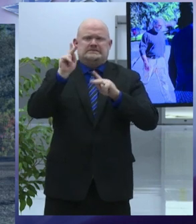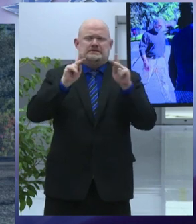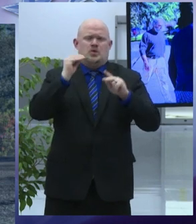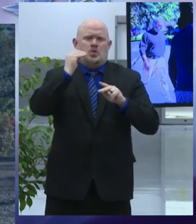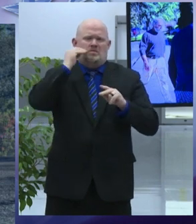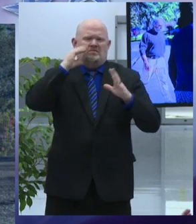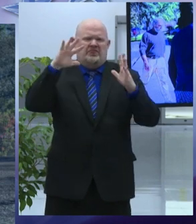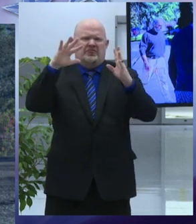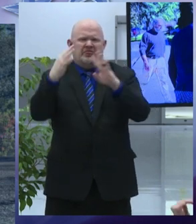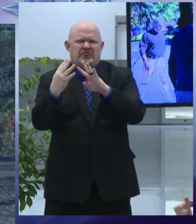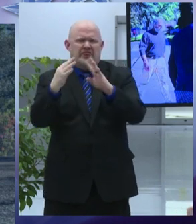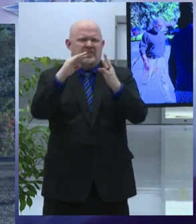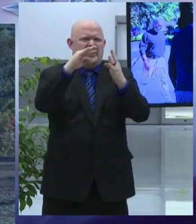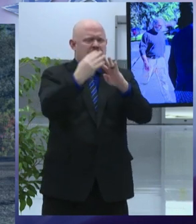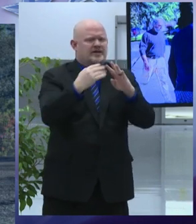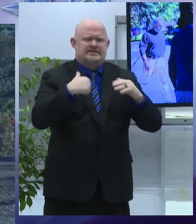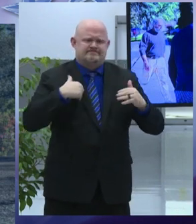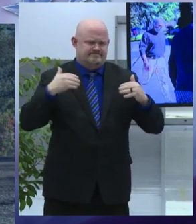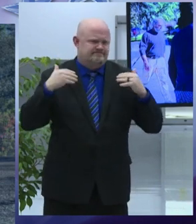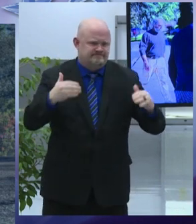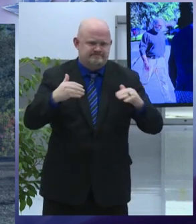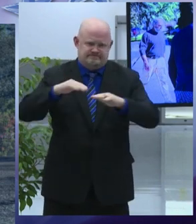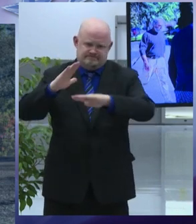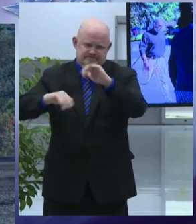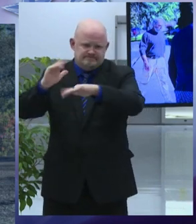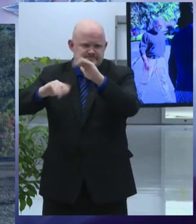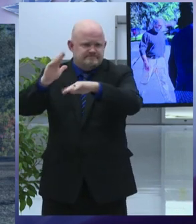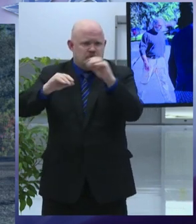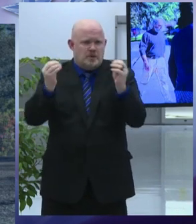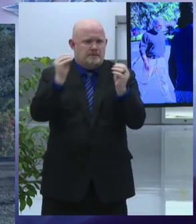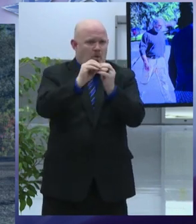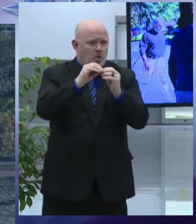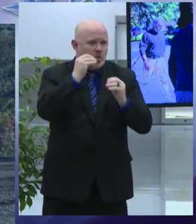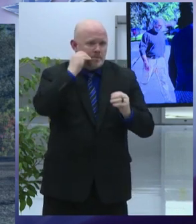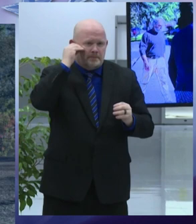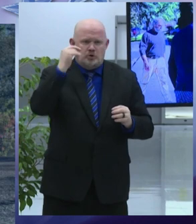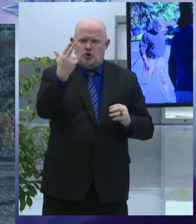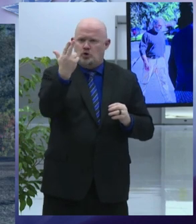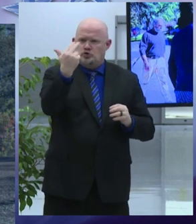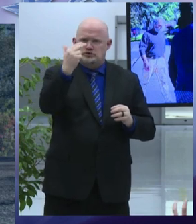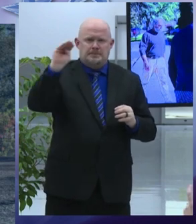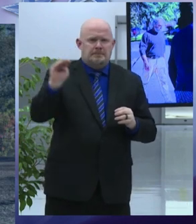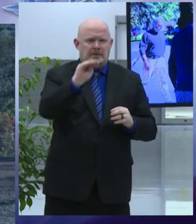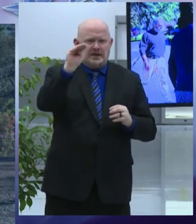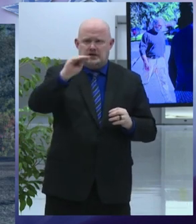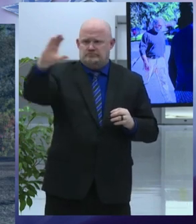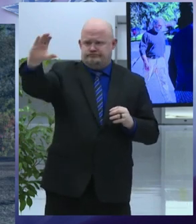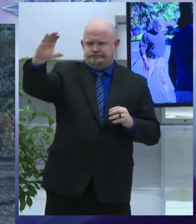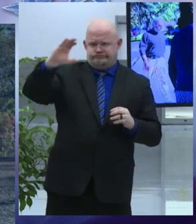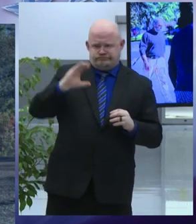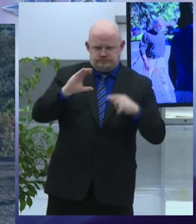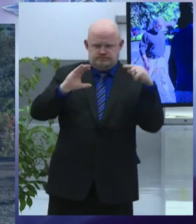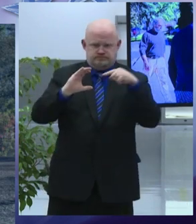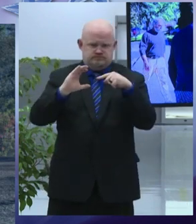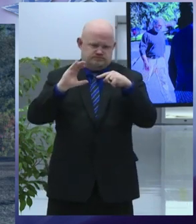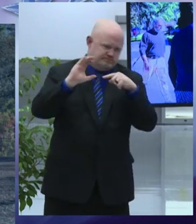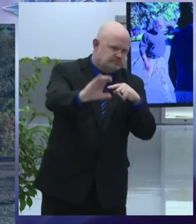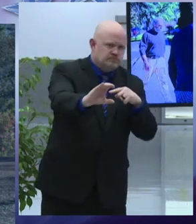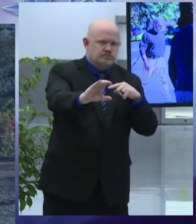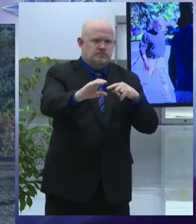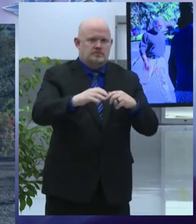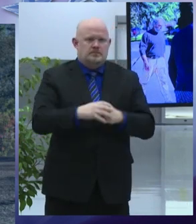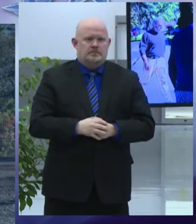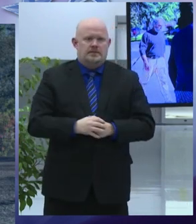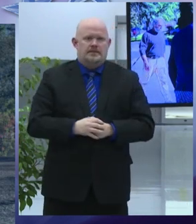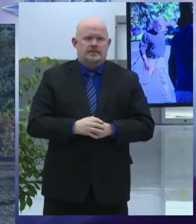a 13 million dollar infusion of funding to the resurgent neighborhoods initiative infill housing strategy we will soon issue a